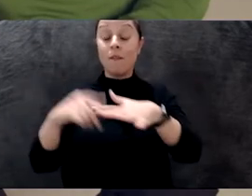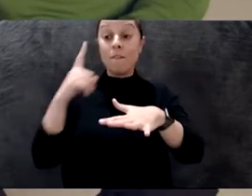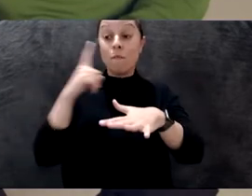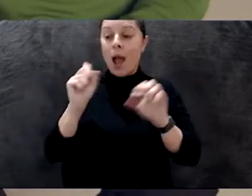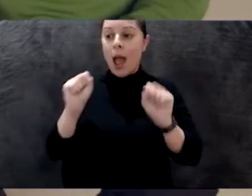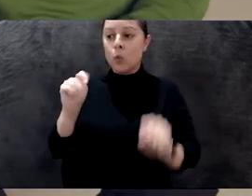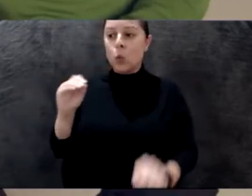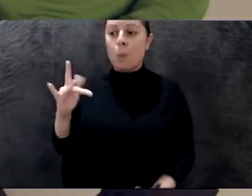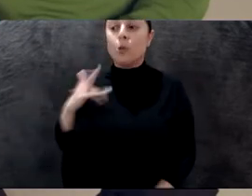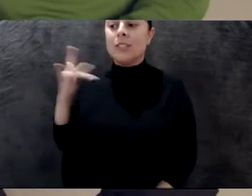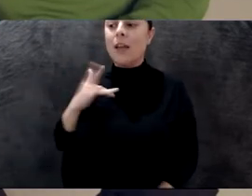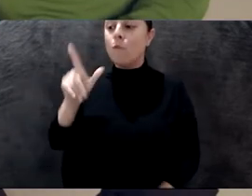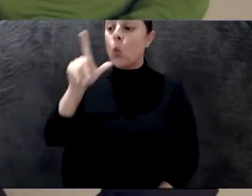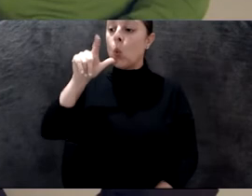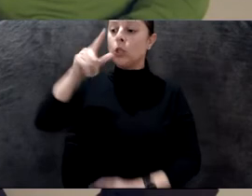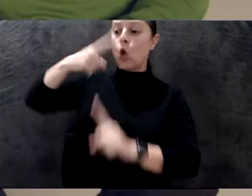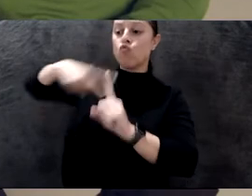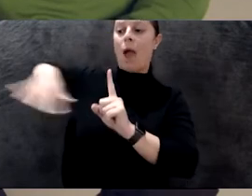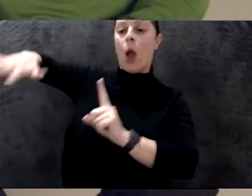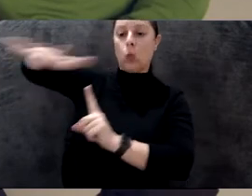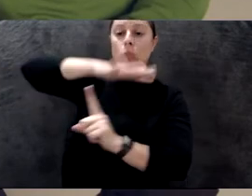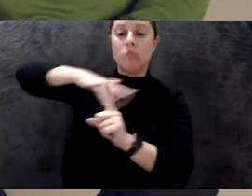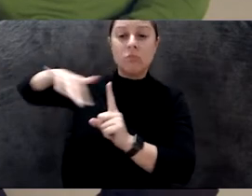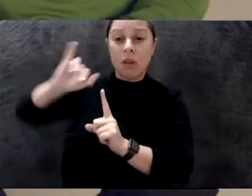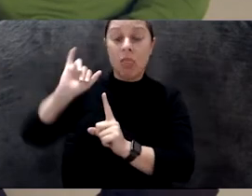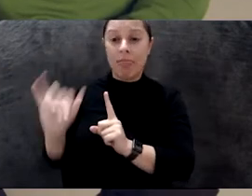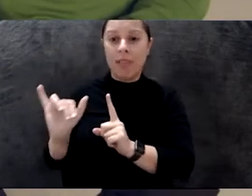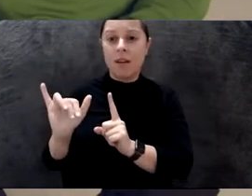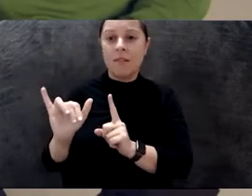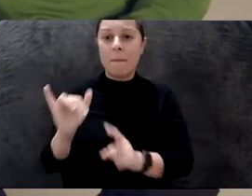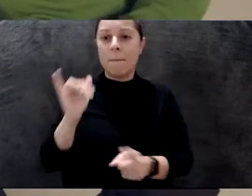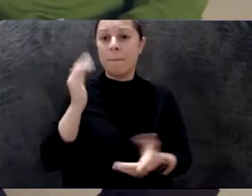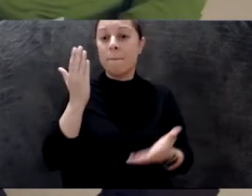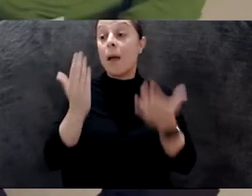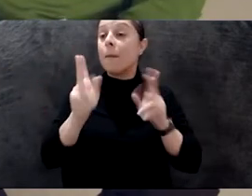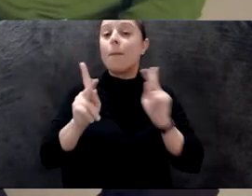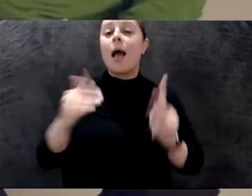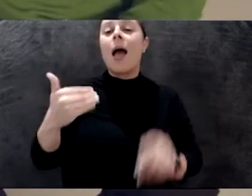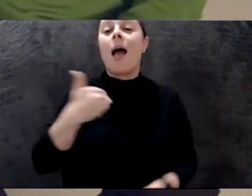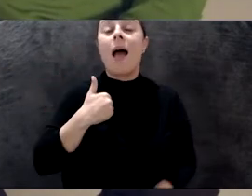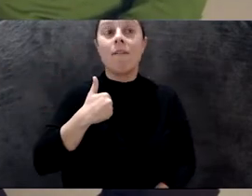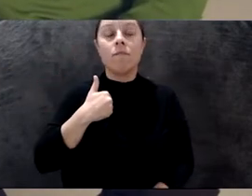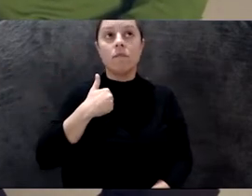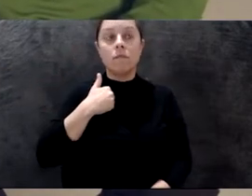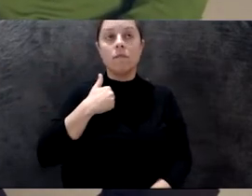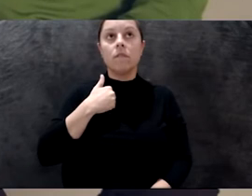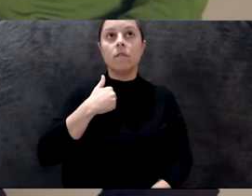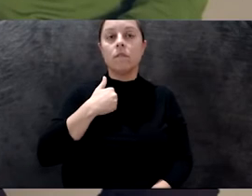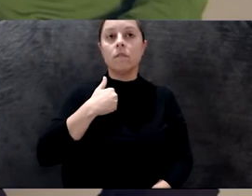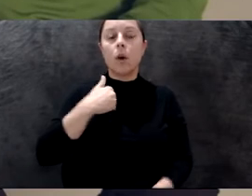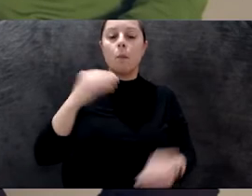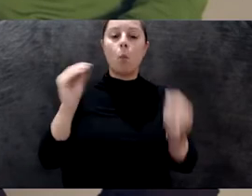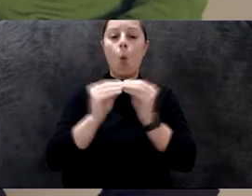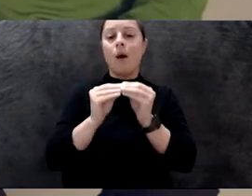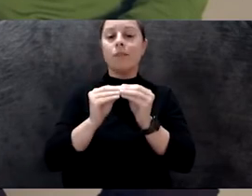you know, sometimes people now have a much more fresh relationship with the octopus, right? That the brain is not localized only here, but also every tentacle is